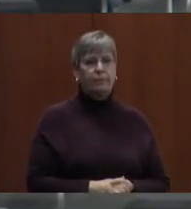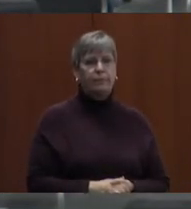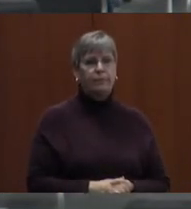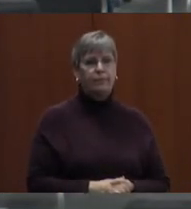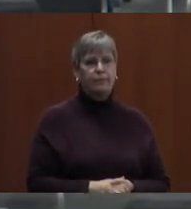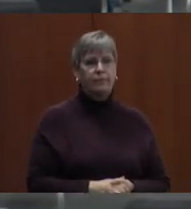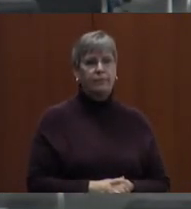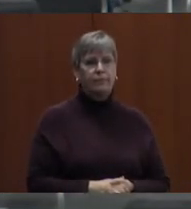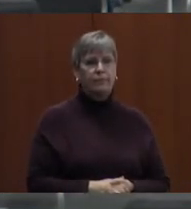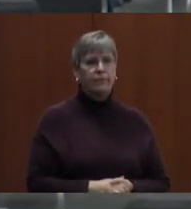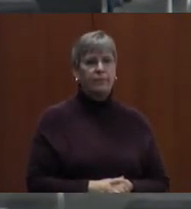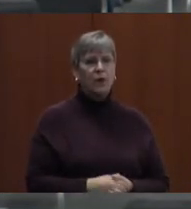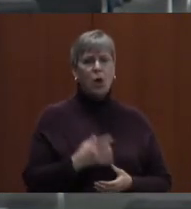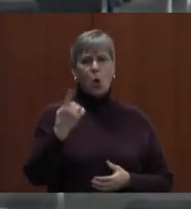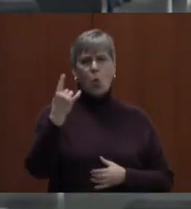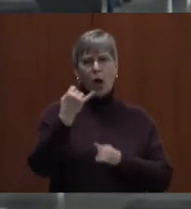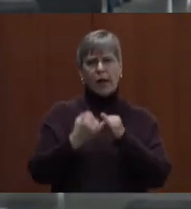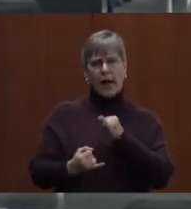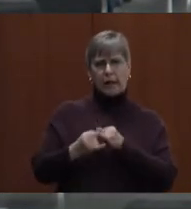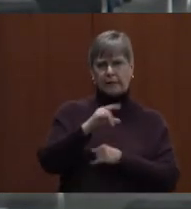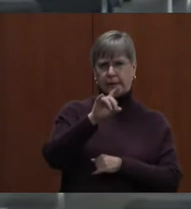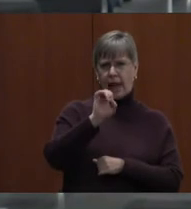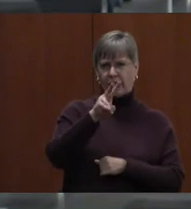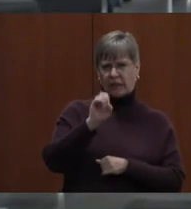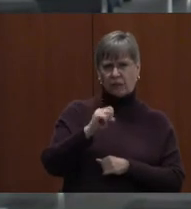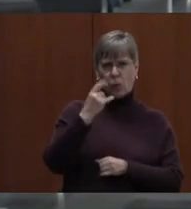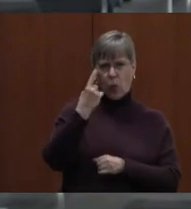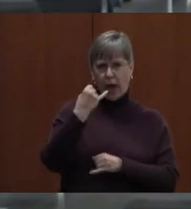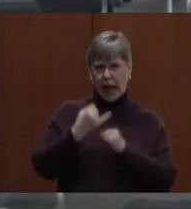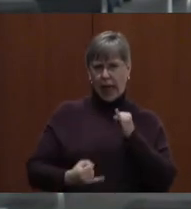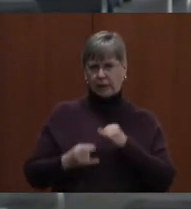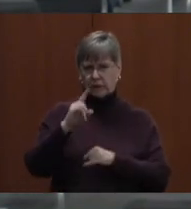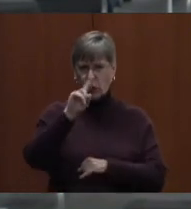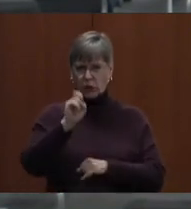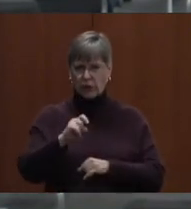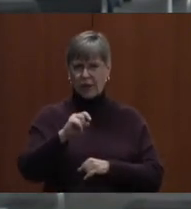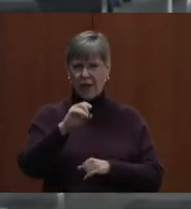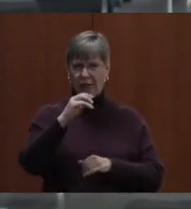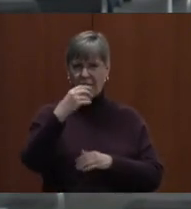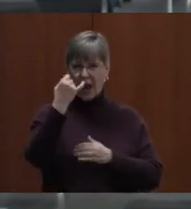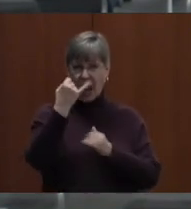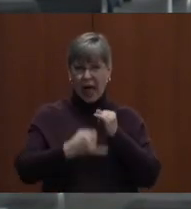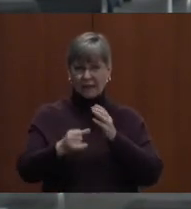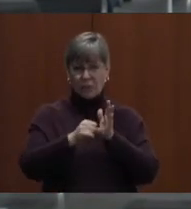And then I do have one last question on the back page there, page six of six,